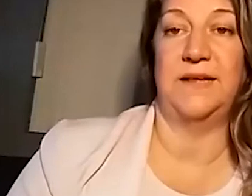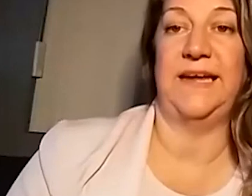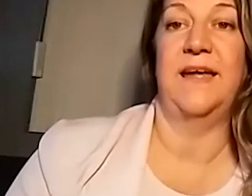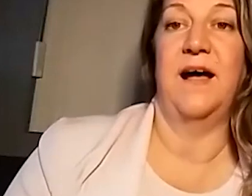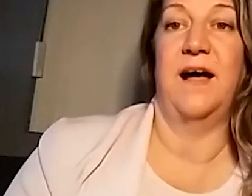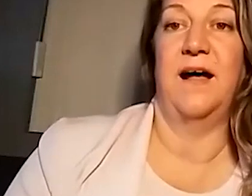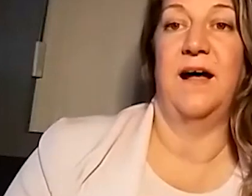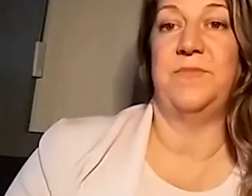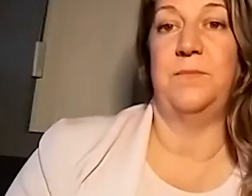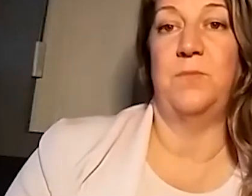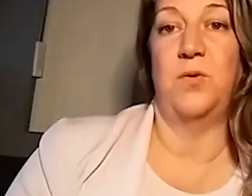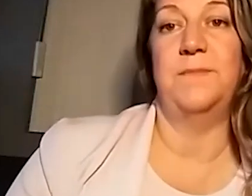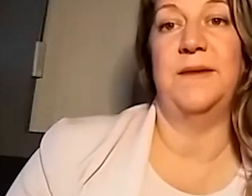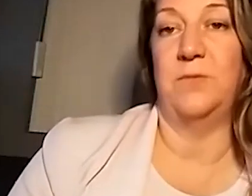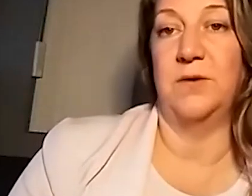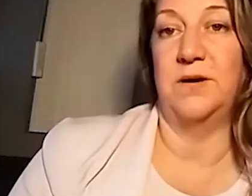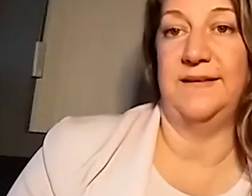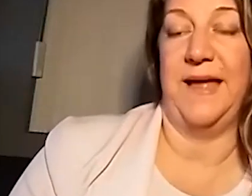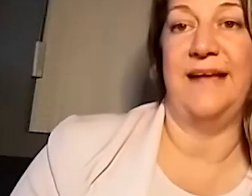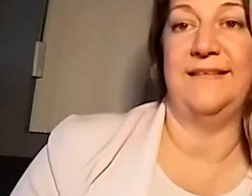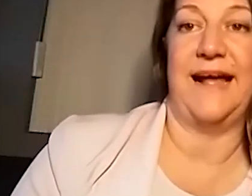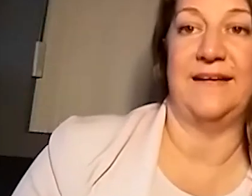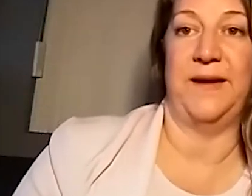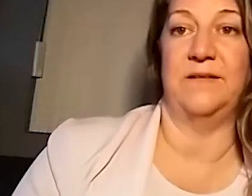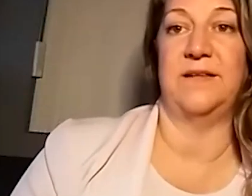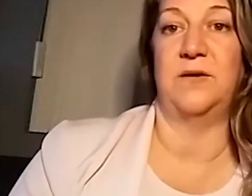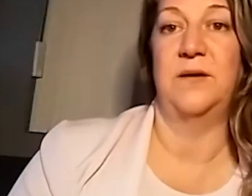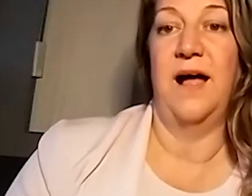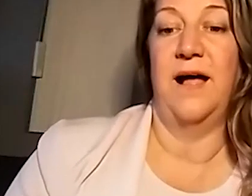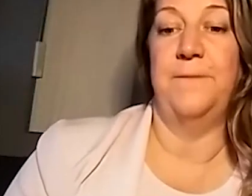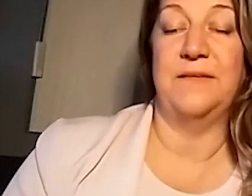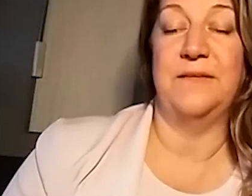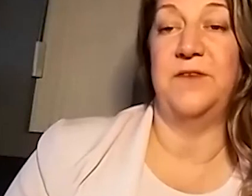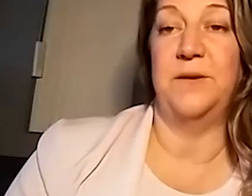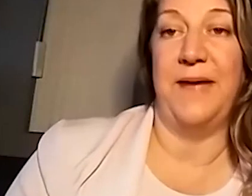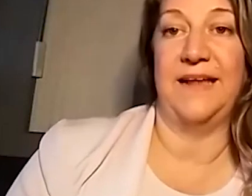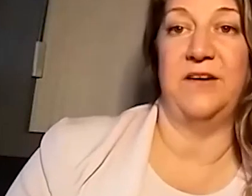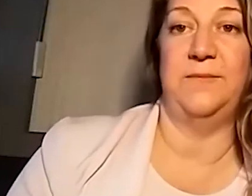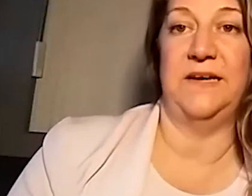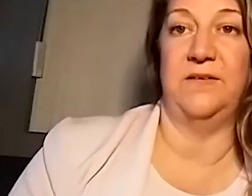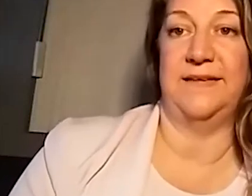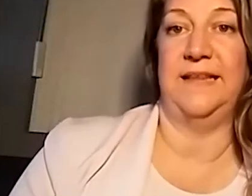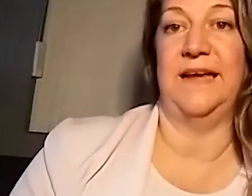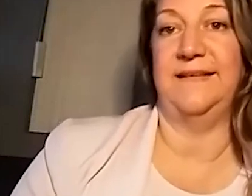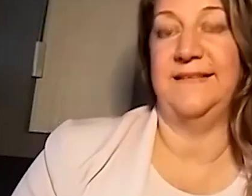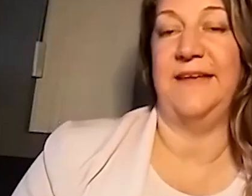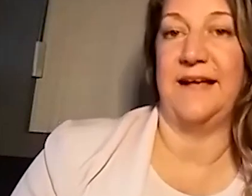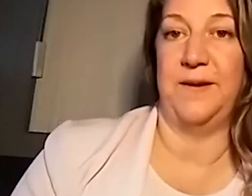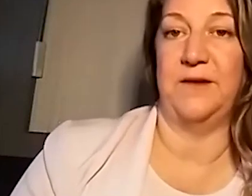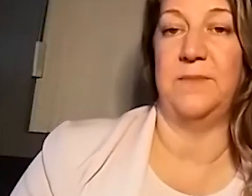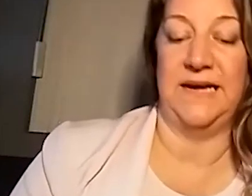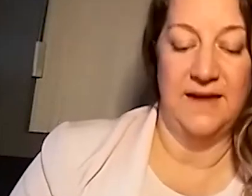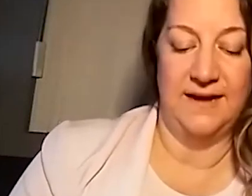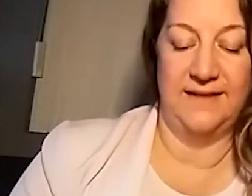locally, um, but more money that we're going to spend as taxpayer. So, um, as part of our ballot argument, you'll see that it saves